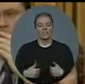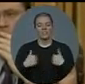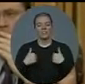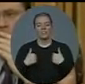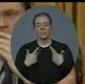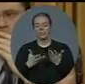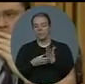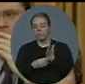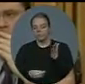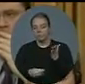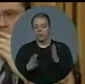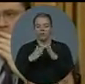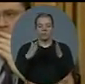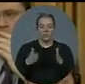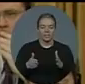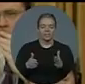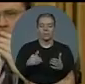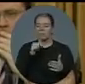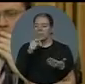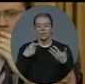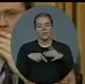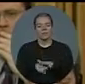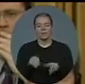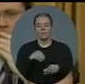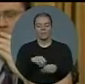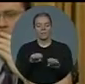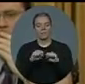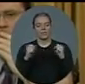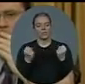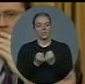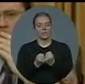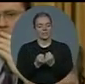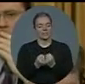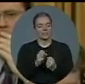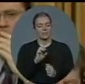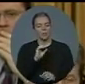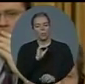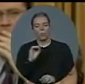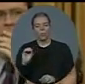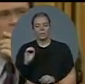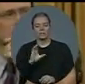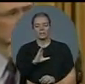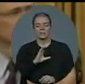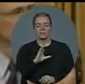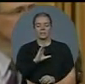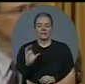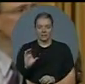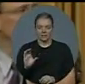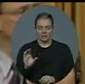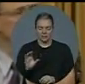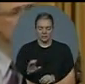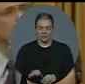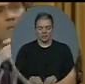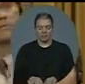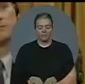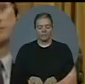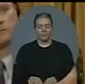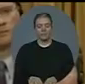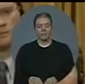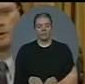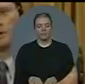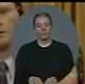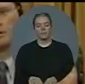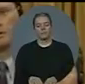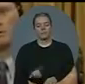Western Canadian society. In ghettos. Isn't it true? The Prime Minister's view about immigration haven't